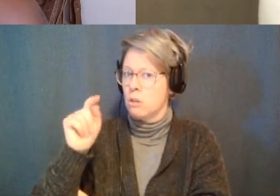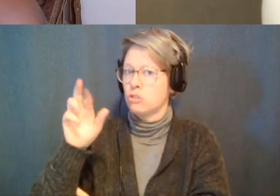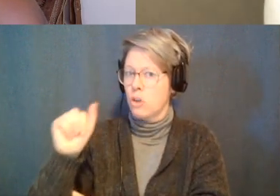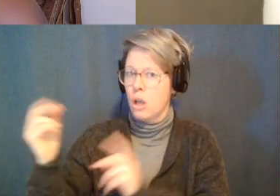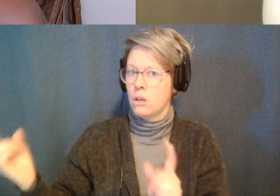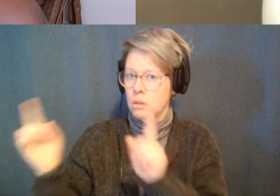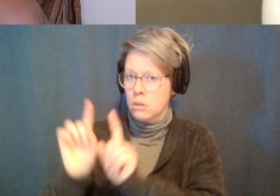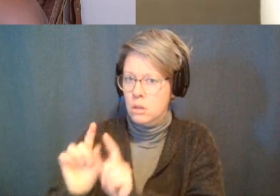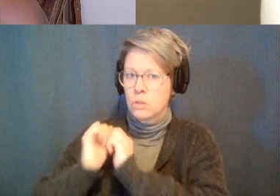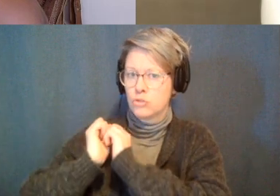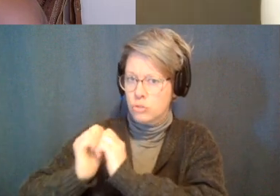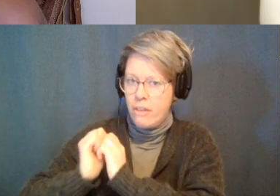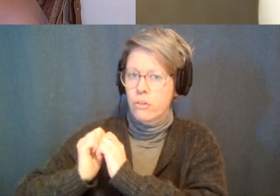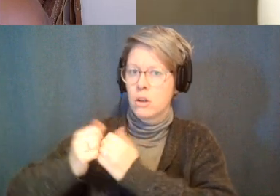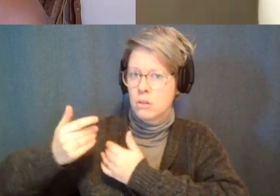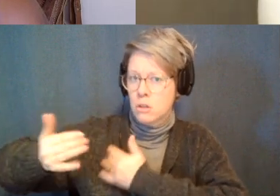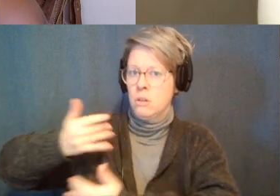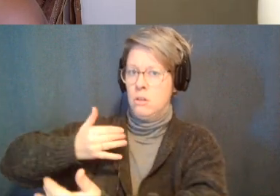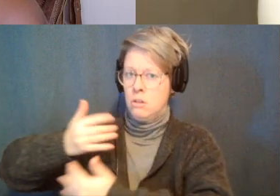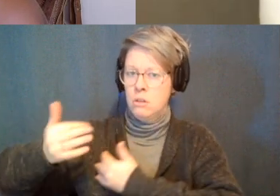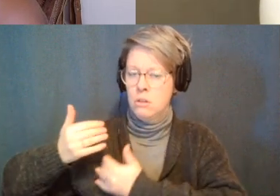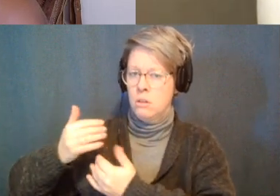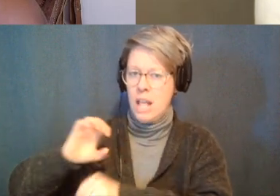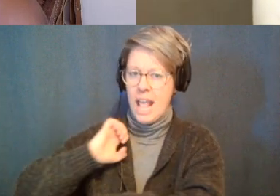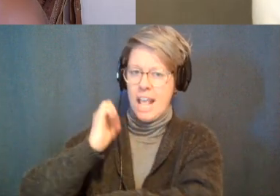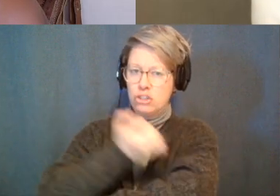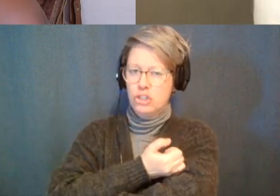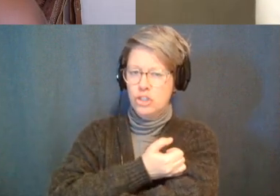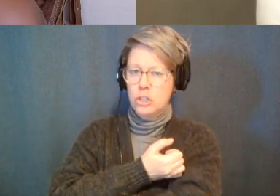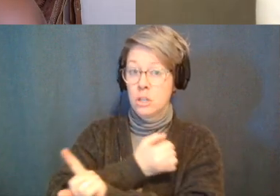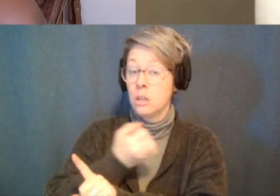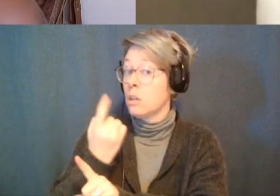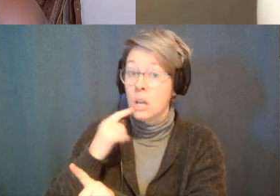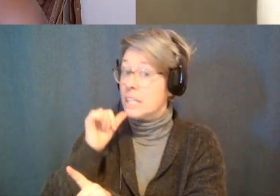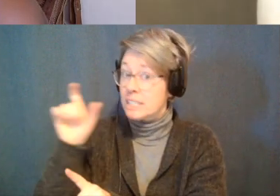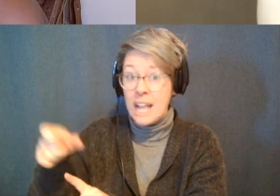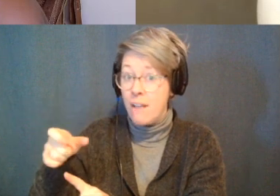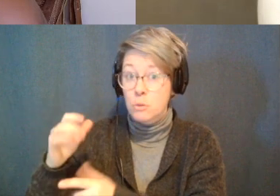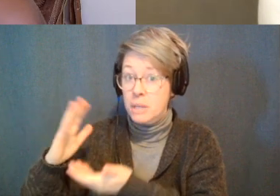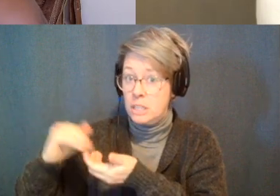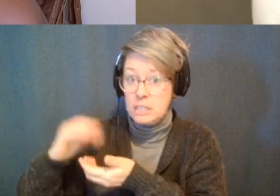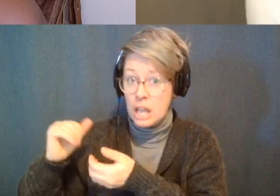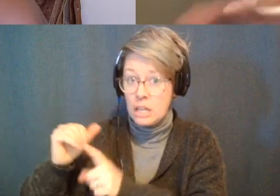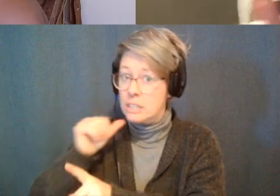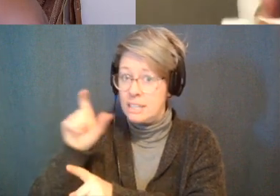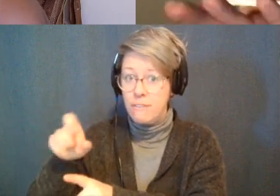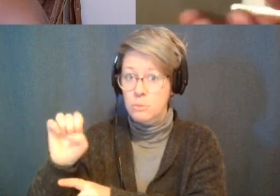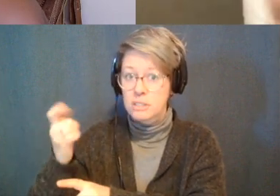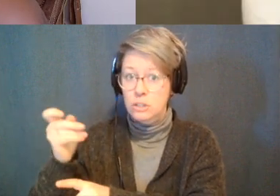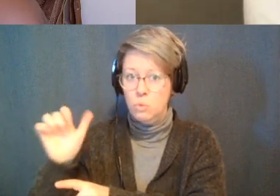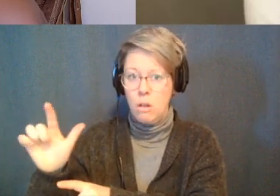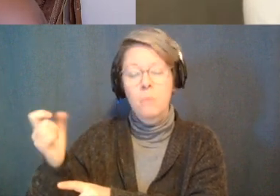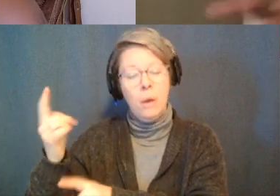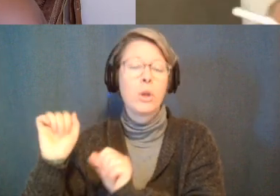together can create energy which also doesn't need to be in a sexual way but yes we could get into the